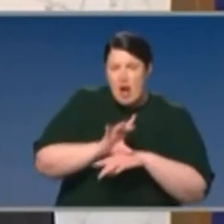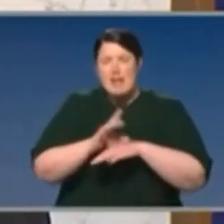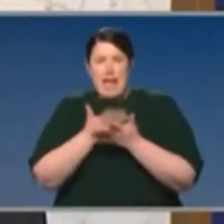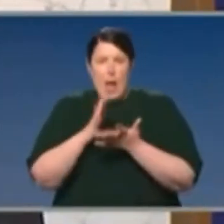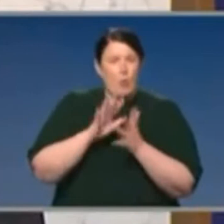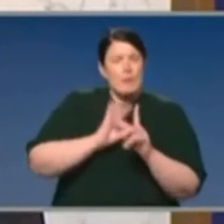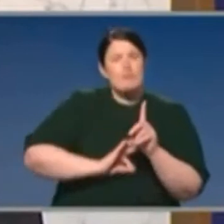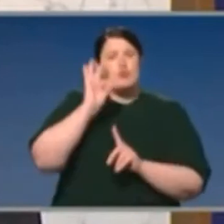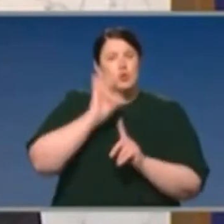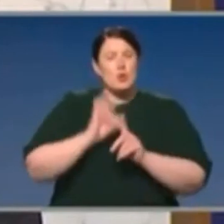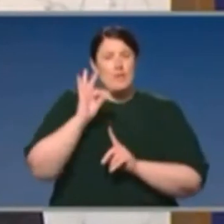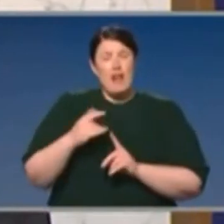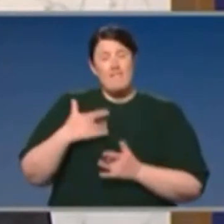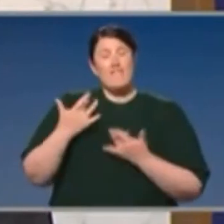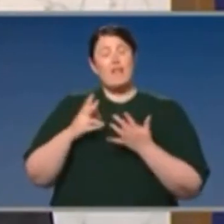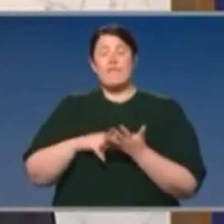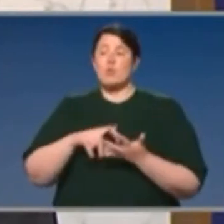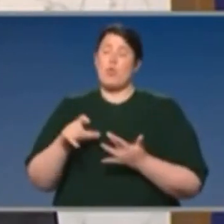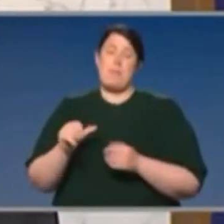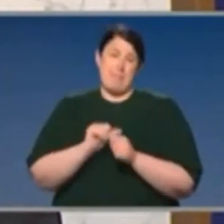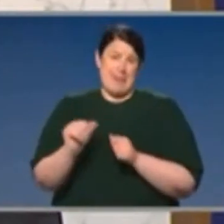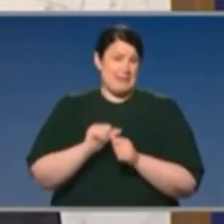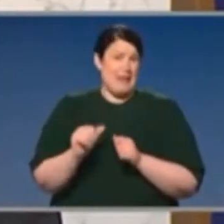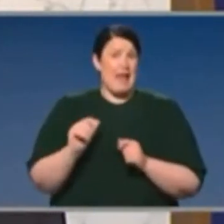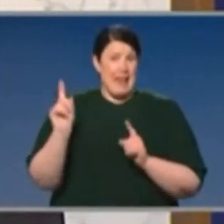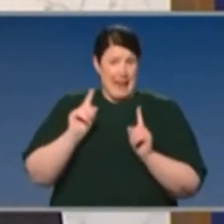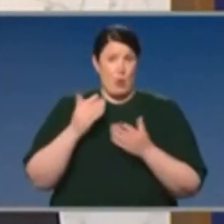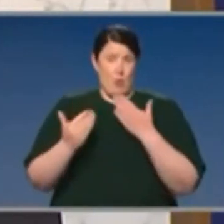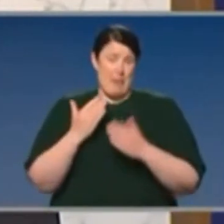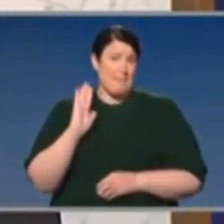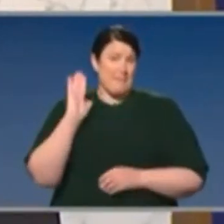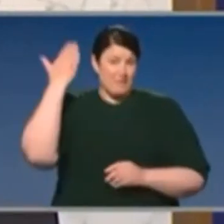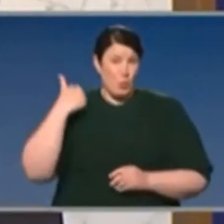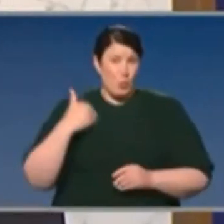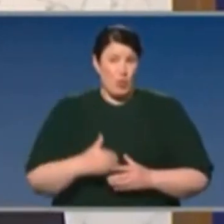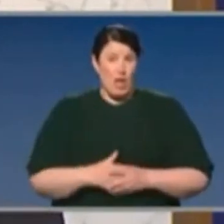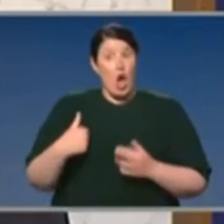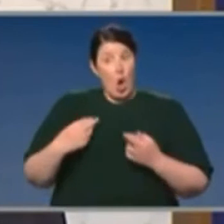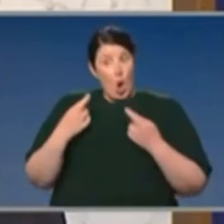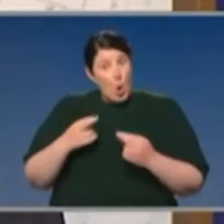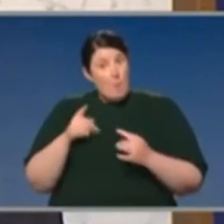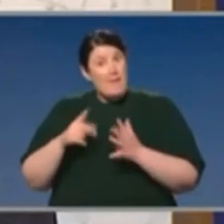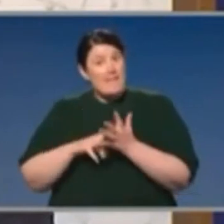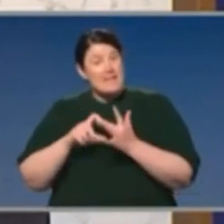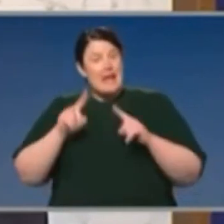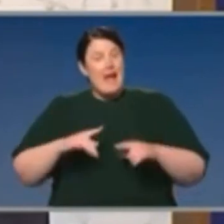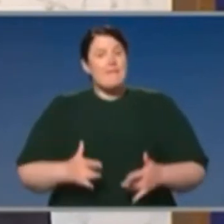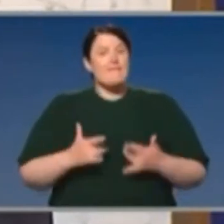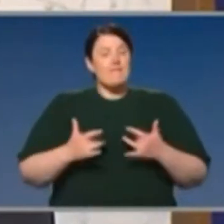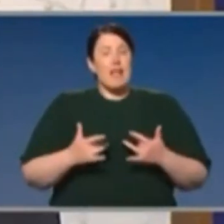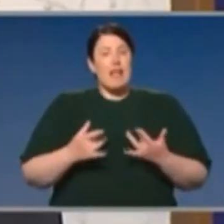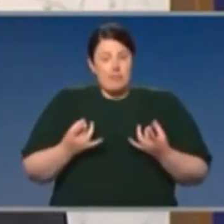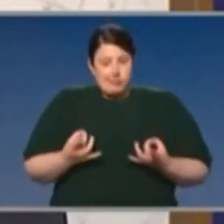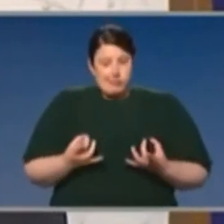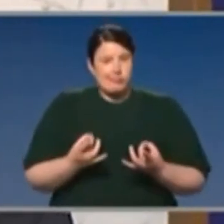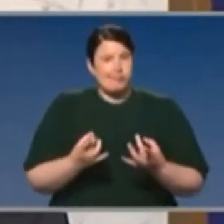expertise. And I think they are in a stronger position, a much, much stronger position now. And I hope that they can feel confident with the